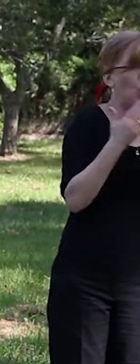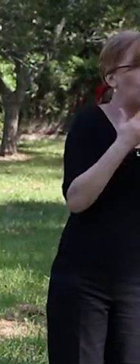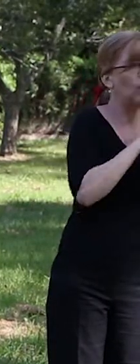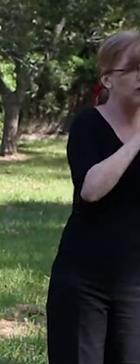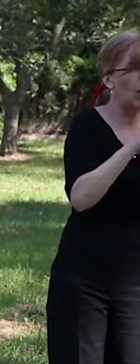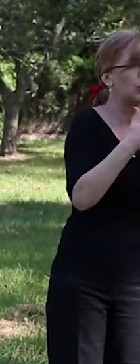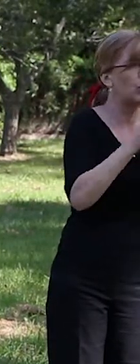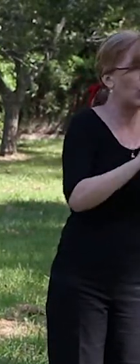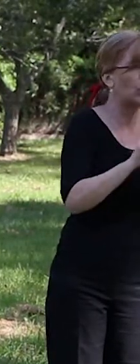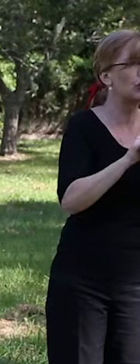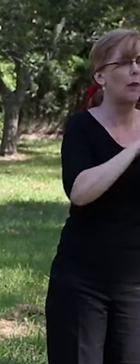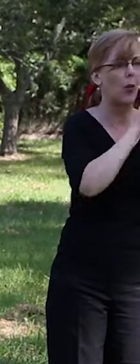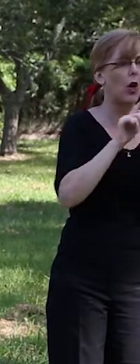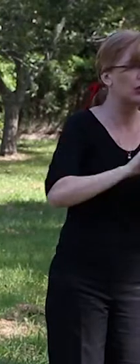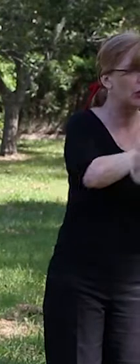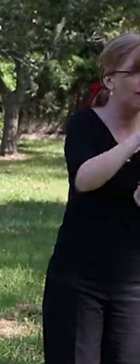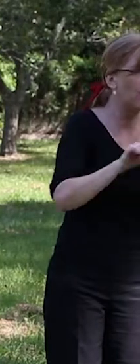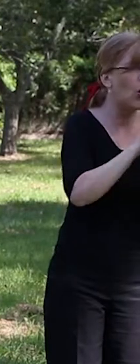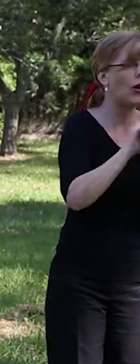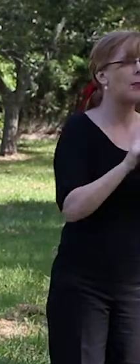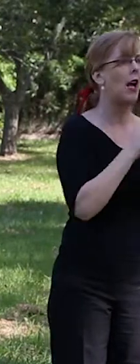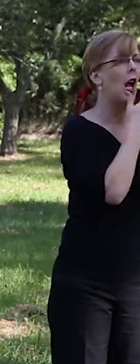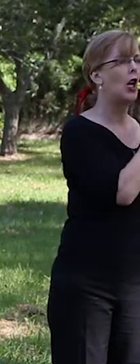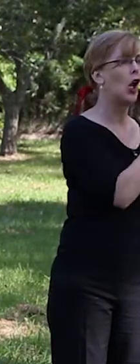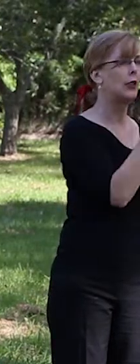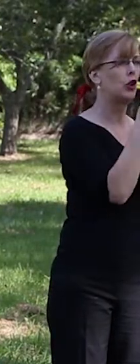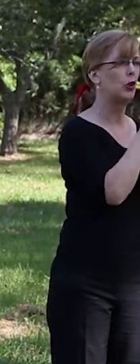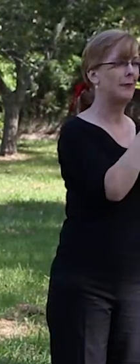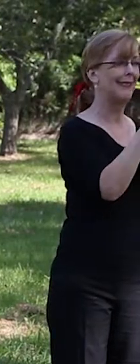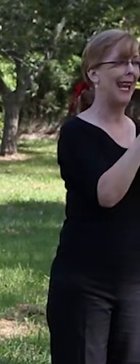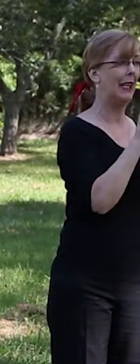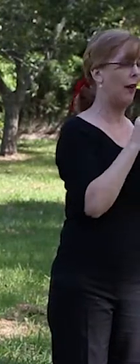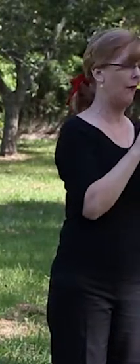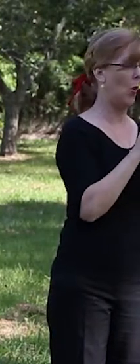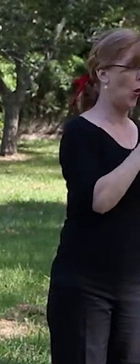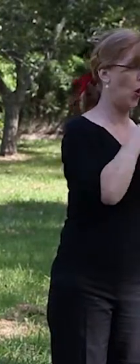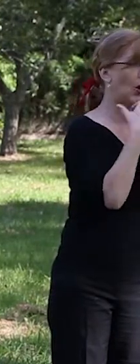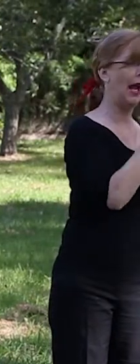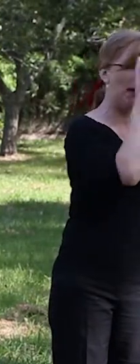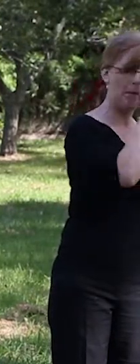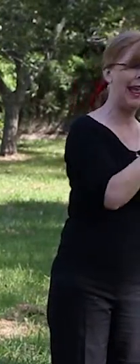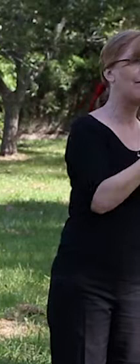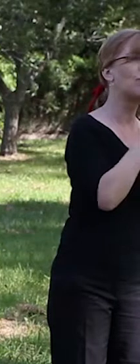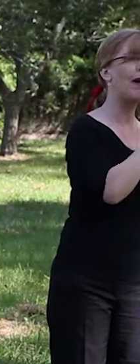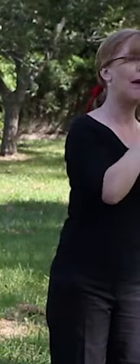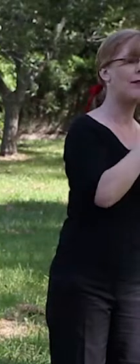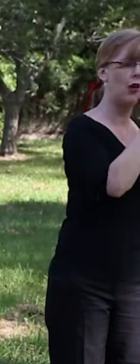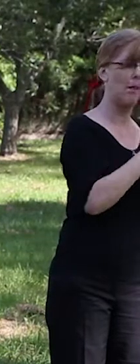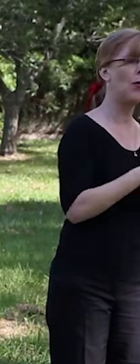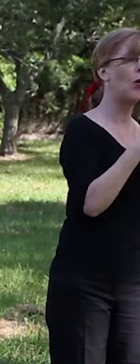a forum. And 92% of surveyed employees in RAP organisations believe the relationship is important to Australia as a nation.